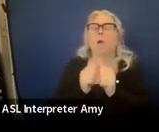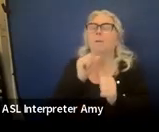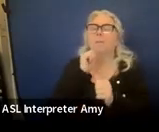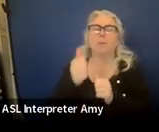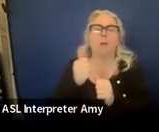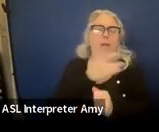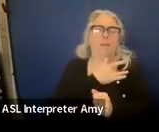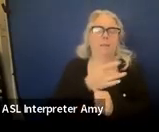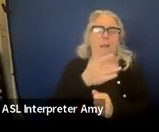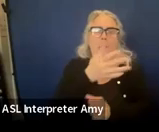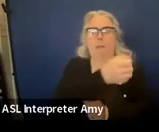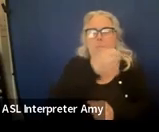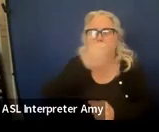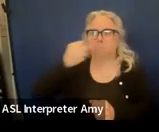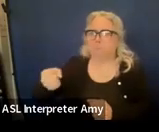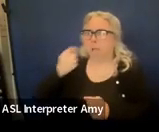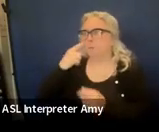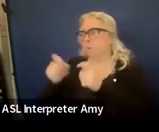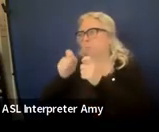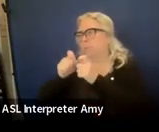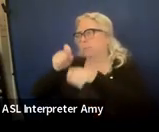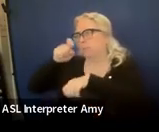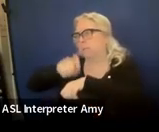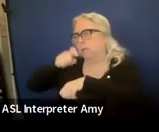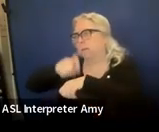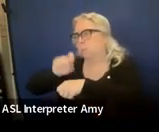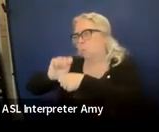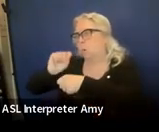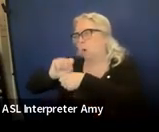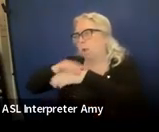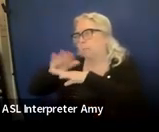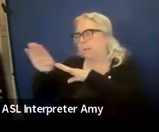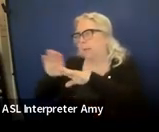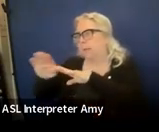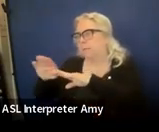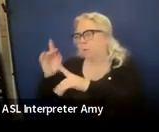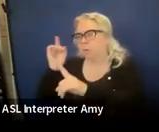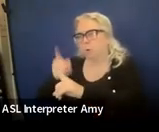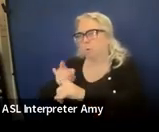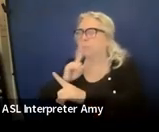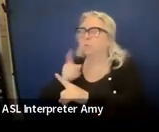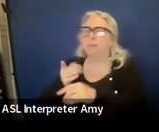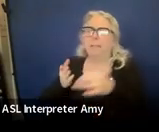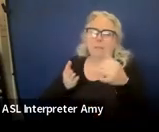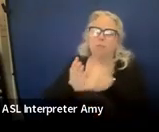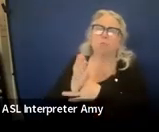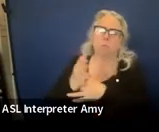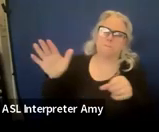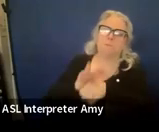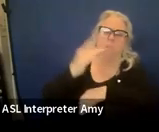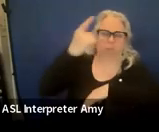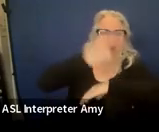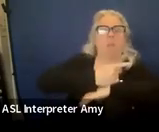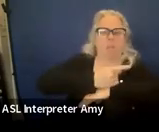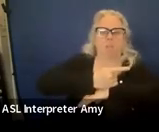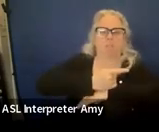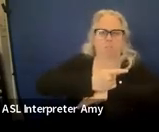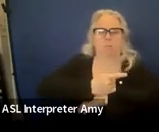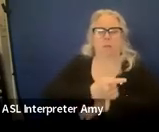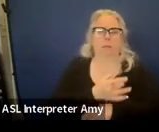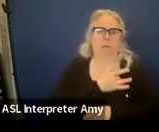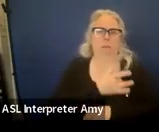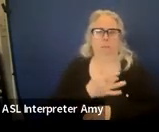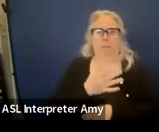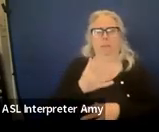typically pulled out for a certain amount of time to work on those behavior goals. It's really throughout the entire day. So you're typically